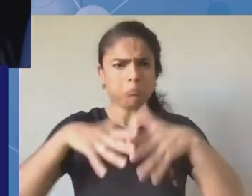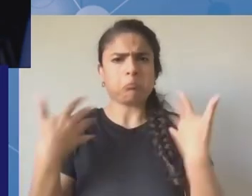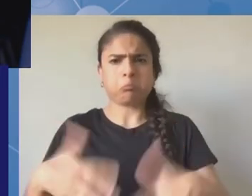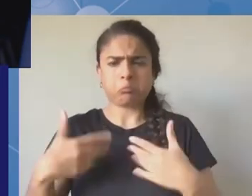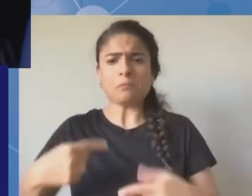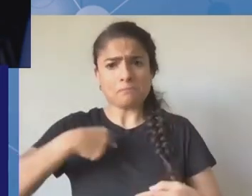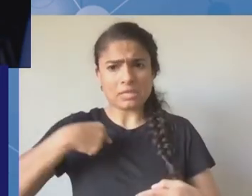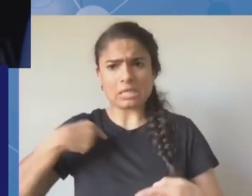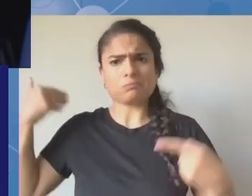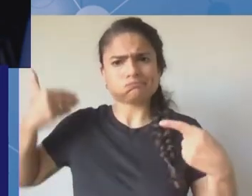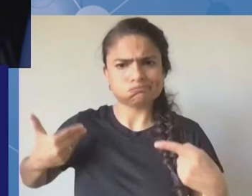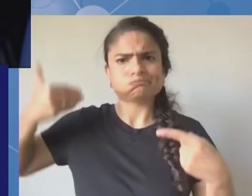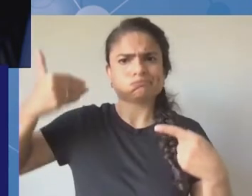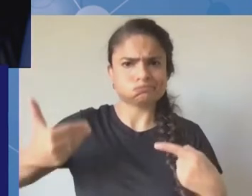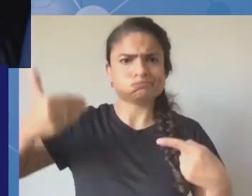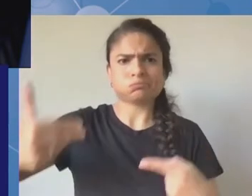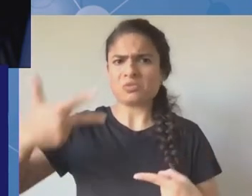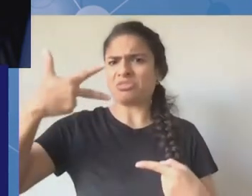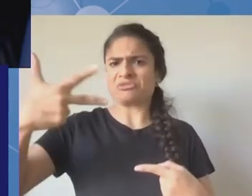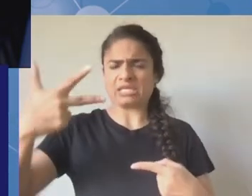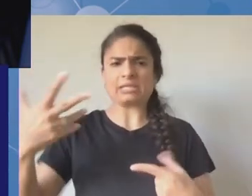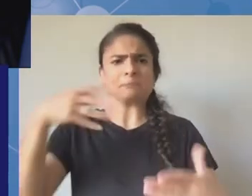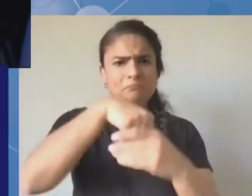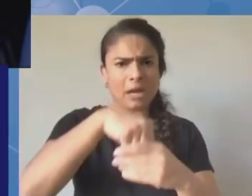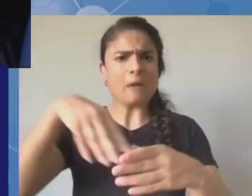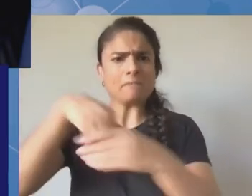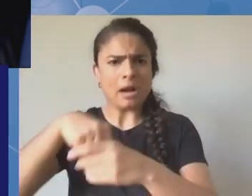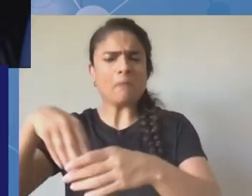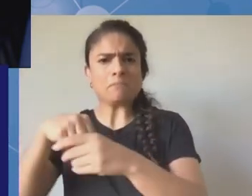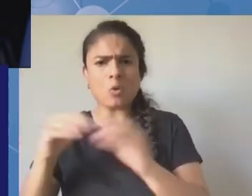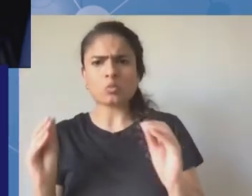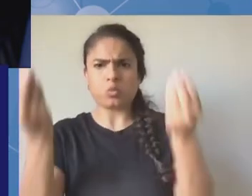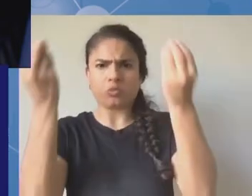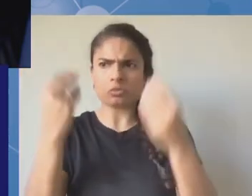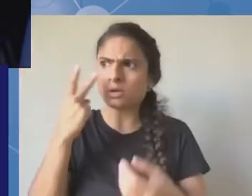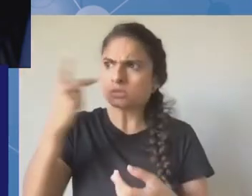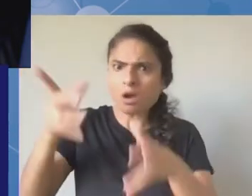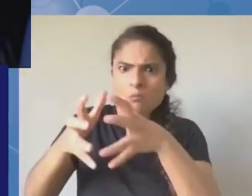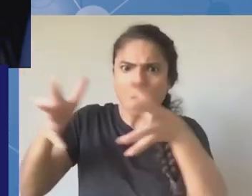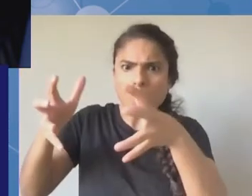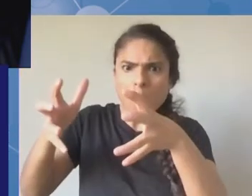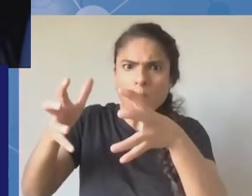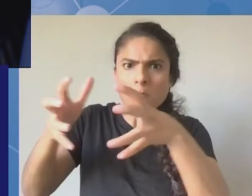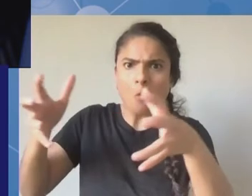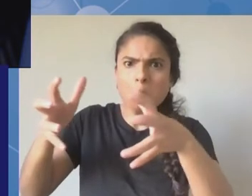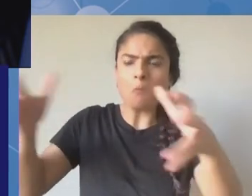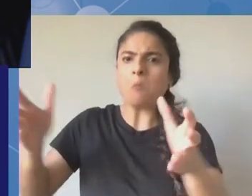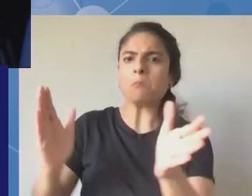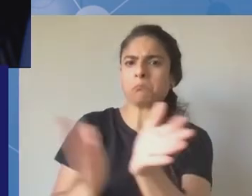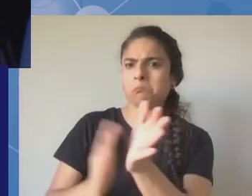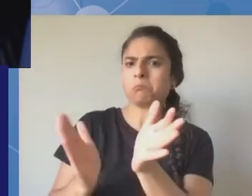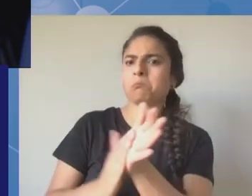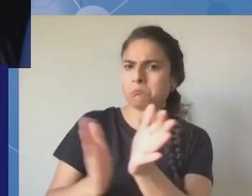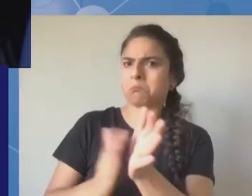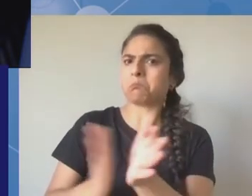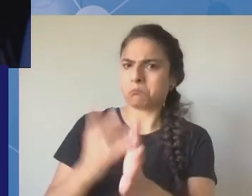youth perspective is to have the representation in the room and in sessions yesterday we had an awesome session speaking about digital skill sets